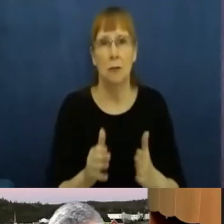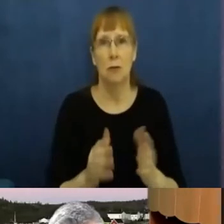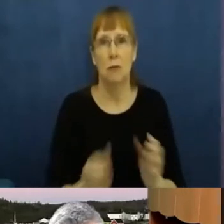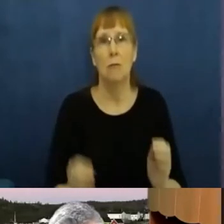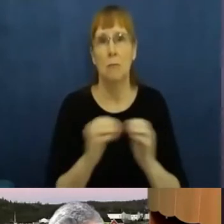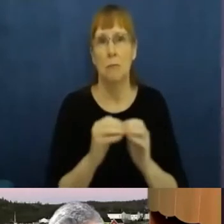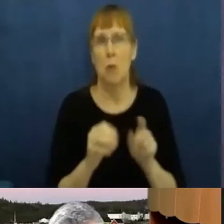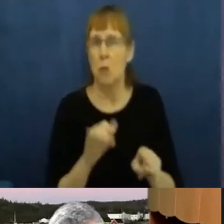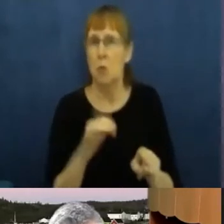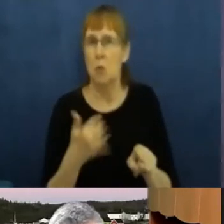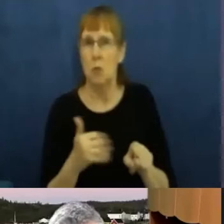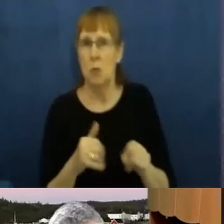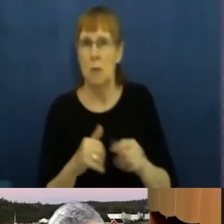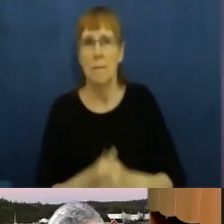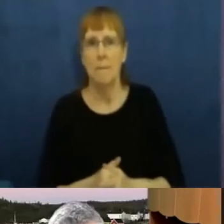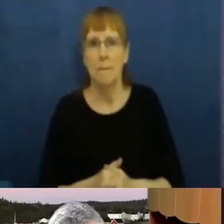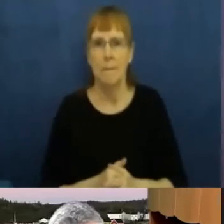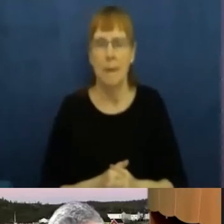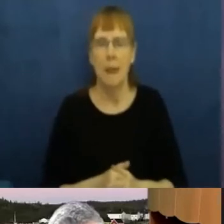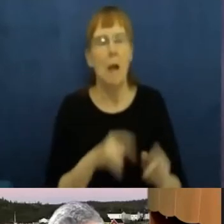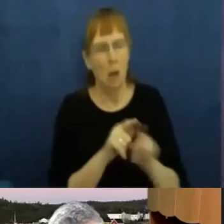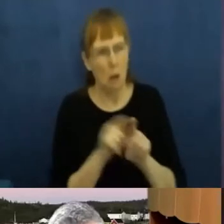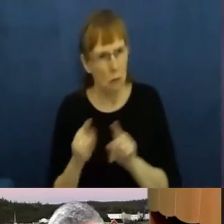about collaboration.